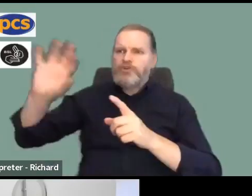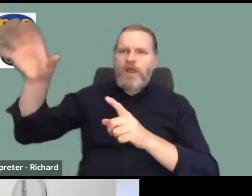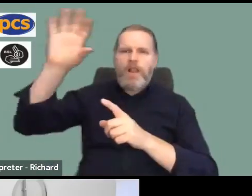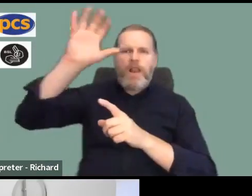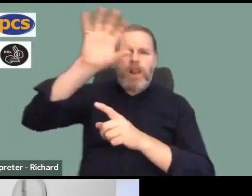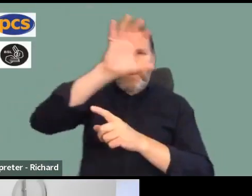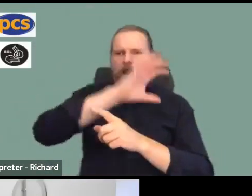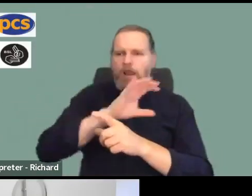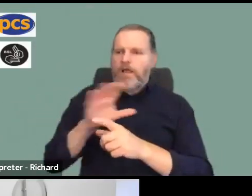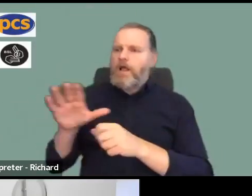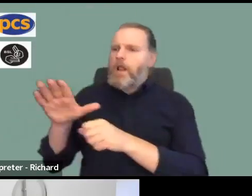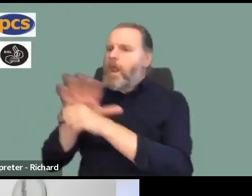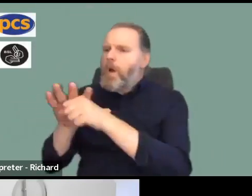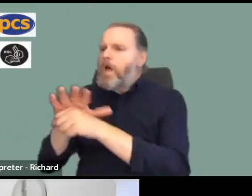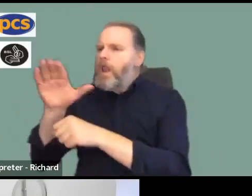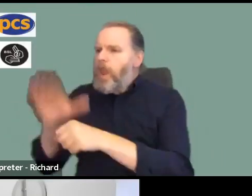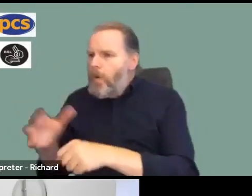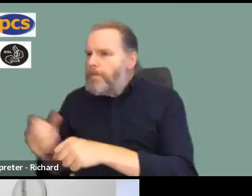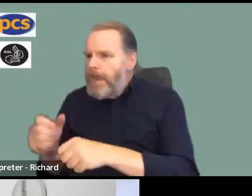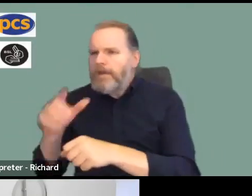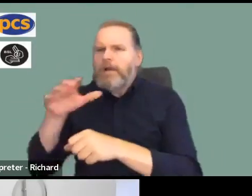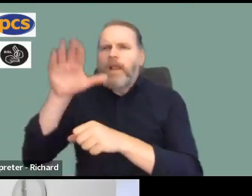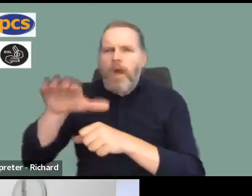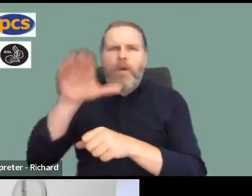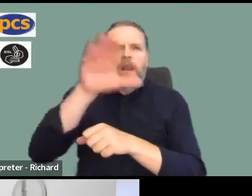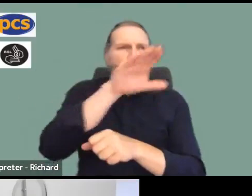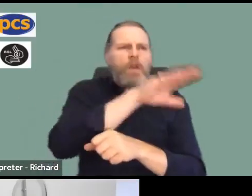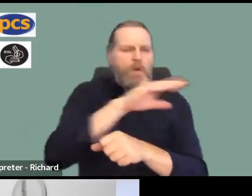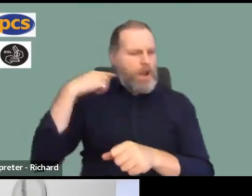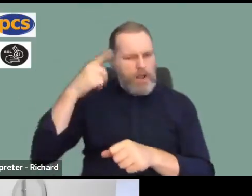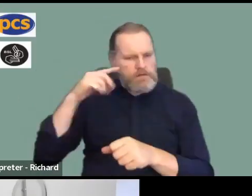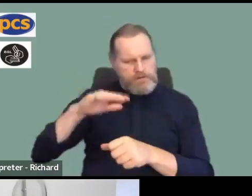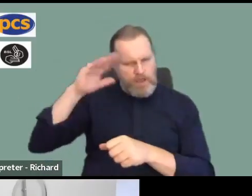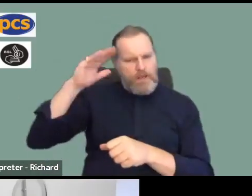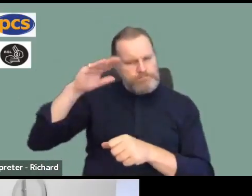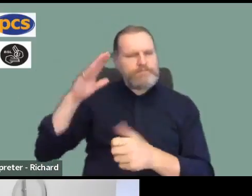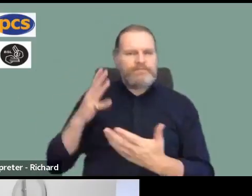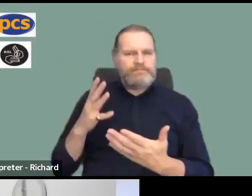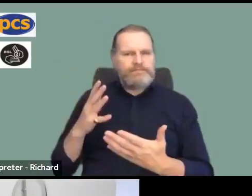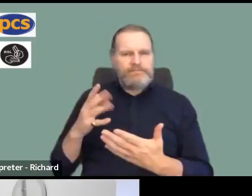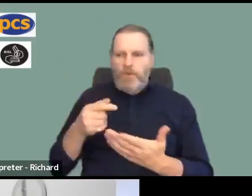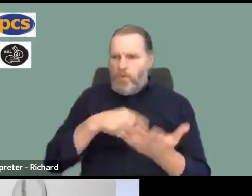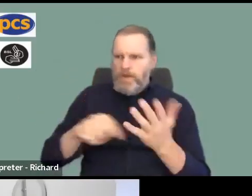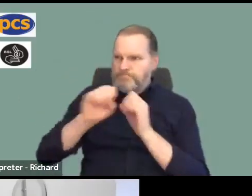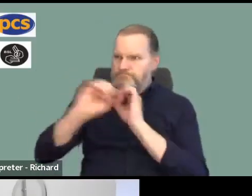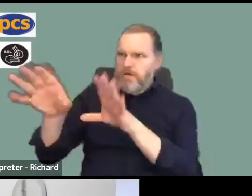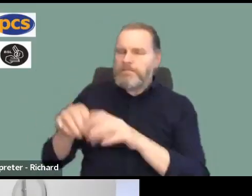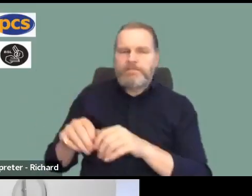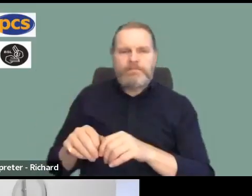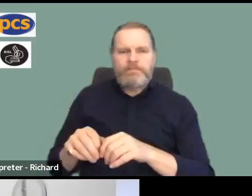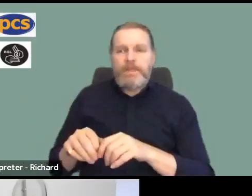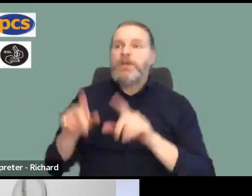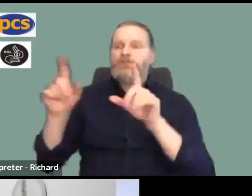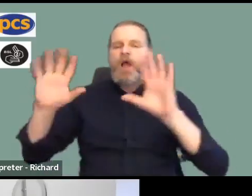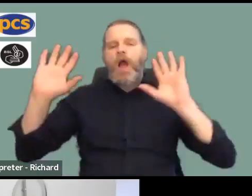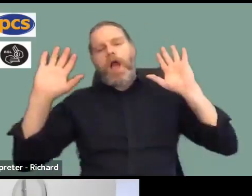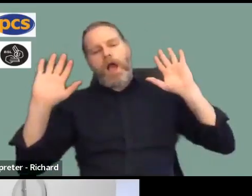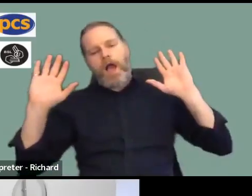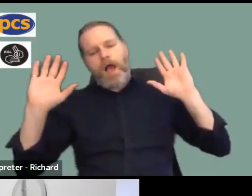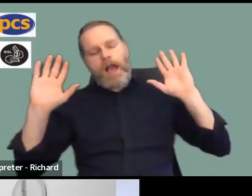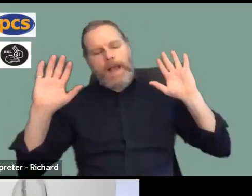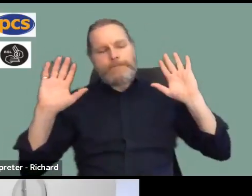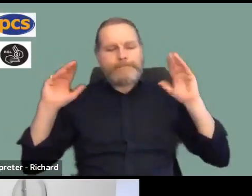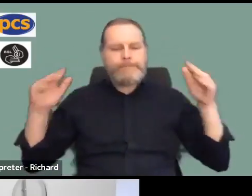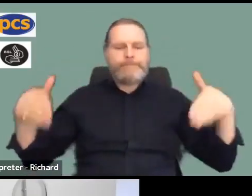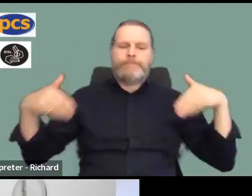in 546 different media media articles with PCS in. And of course, Liz Truss would do those proposals overnight. So